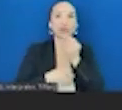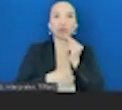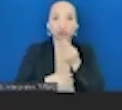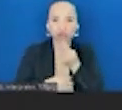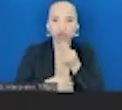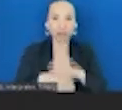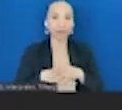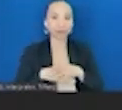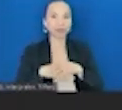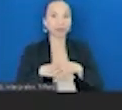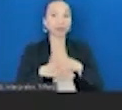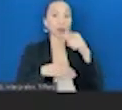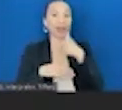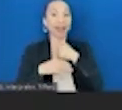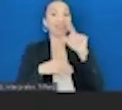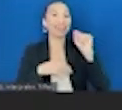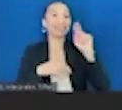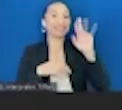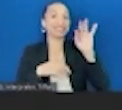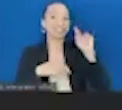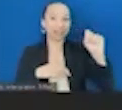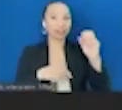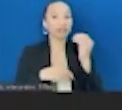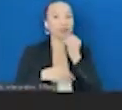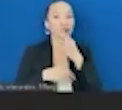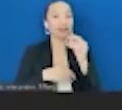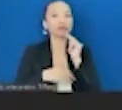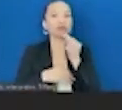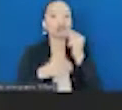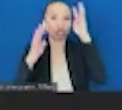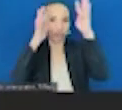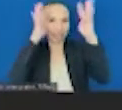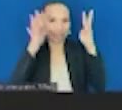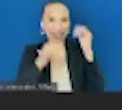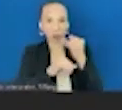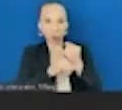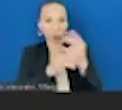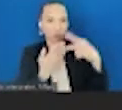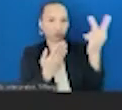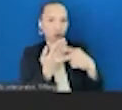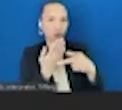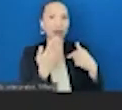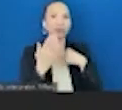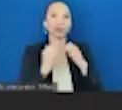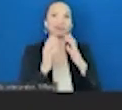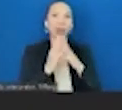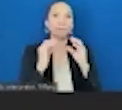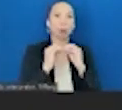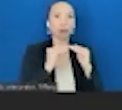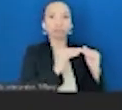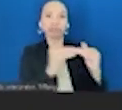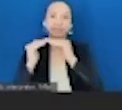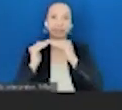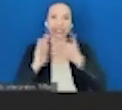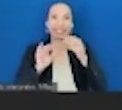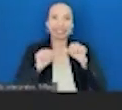Tufts Food and Nutrition Innovation Institute, which is working with businesses and nonprofits to create a healthier, more equitable and more sustainable food system. And